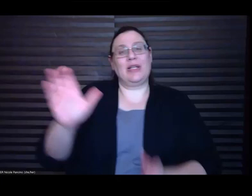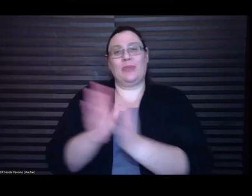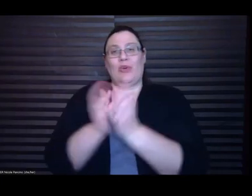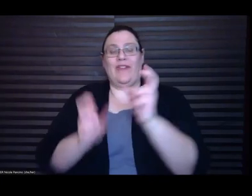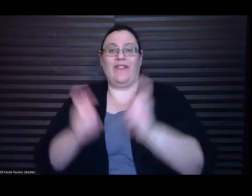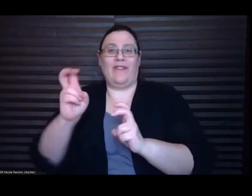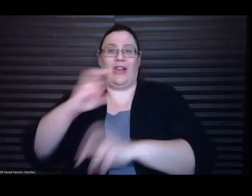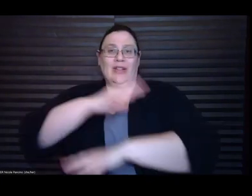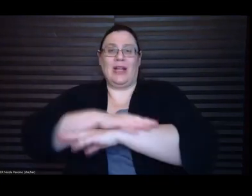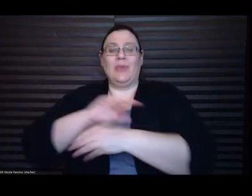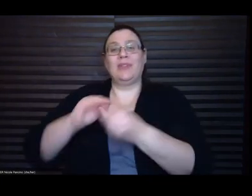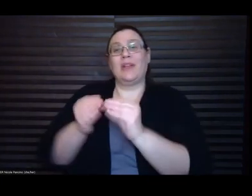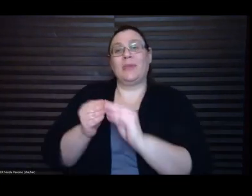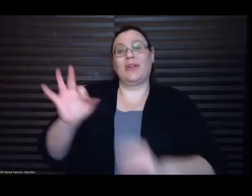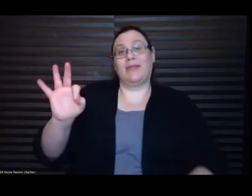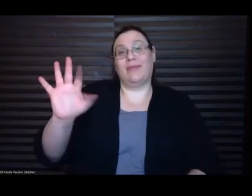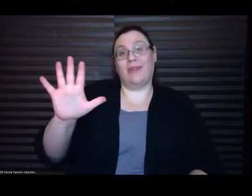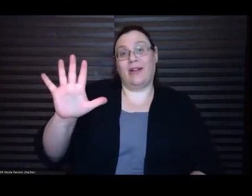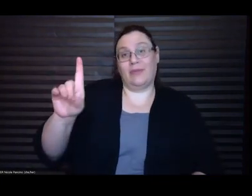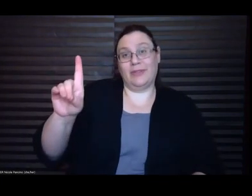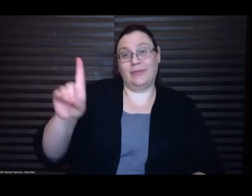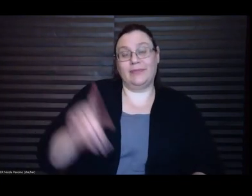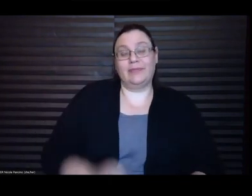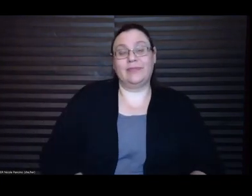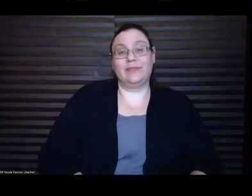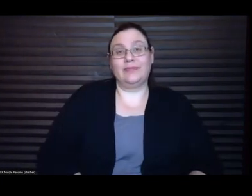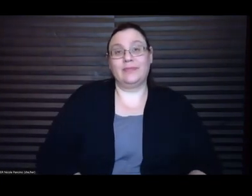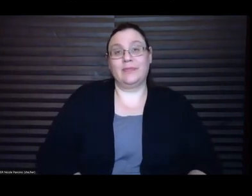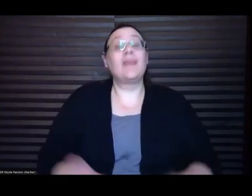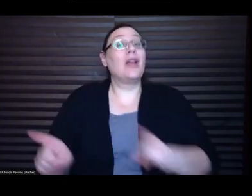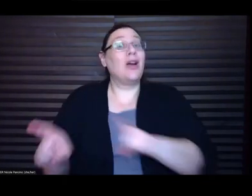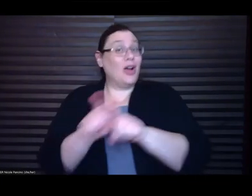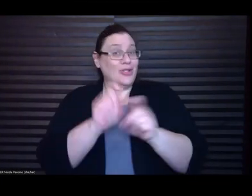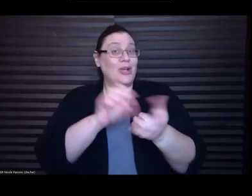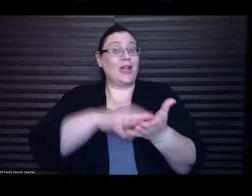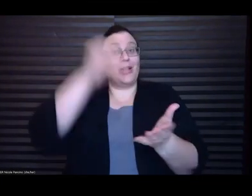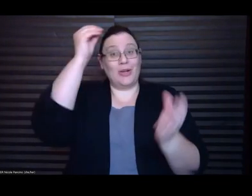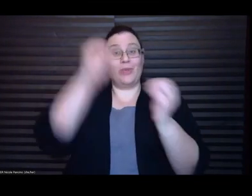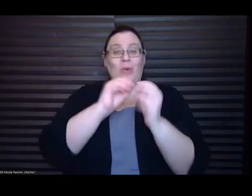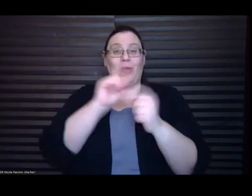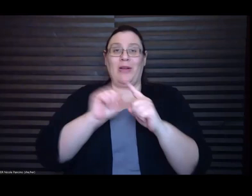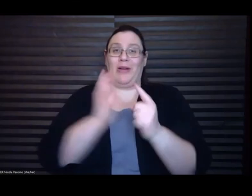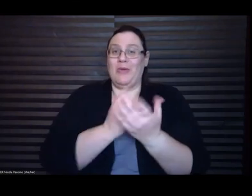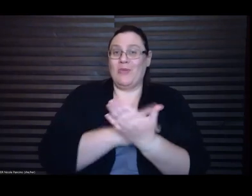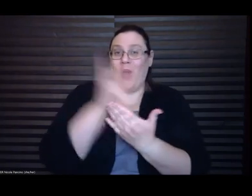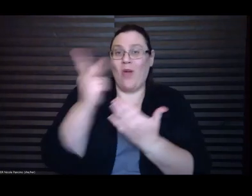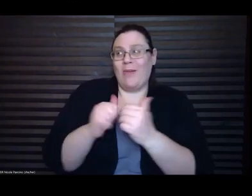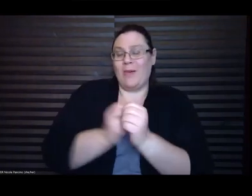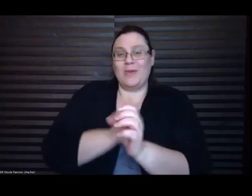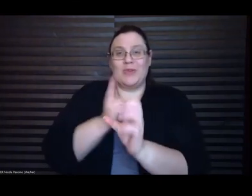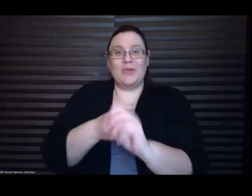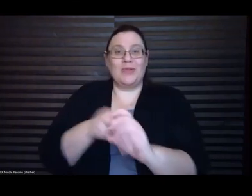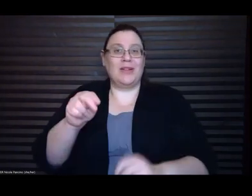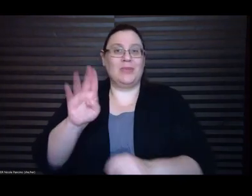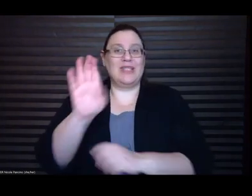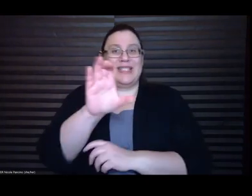learn more about our programs and how to join the NBCC as a working book critic or student by visiting our website